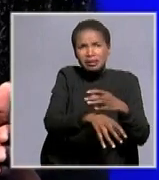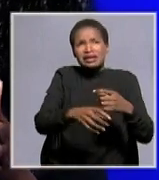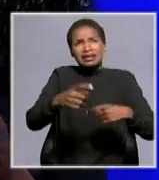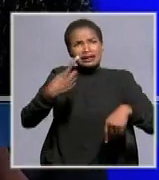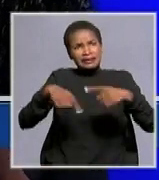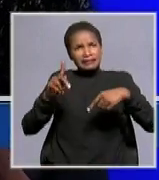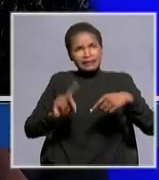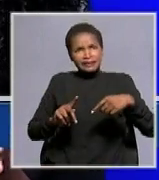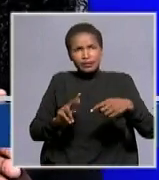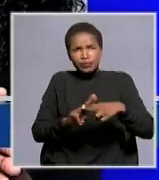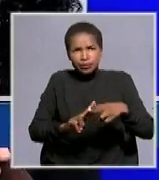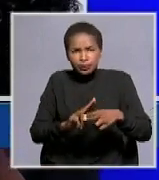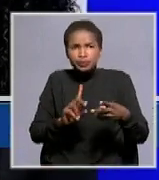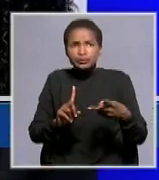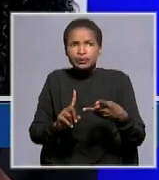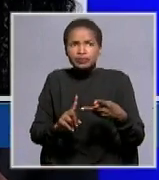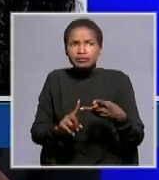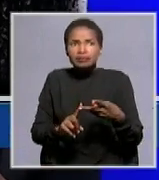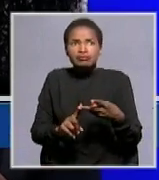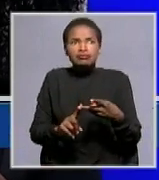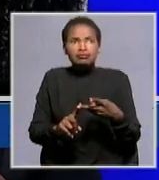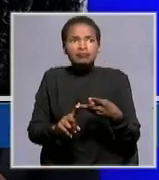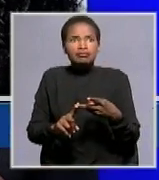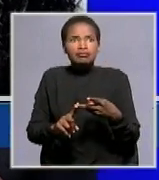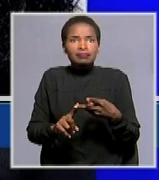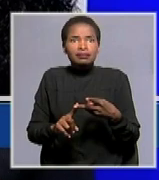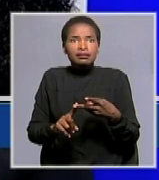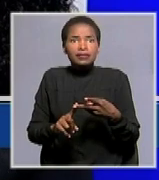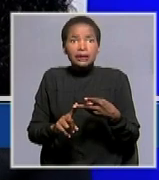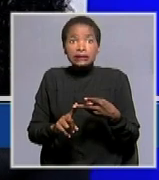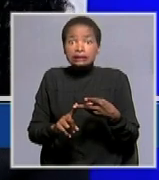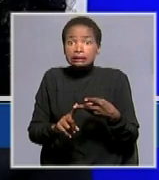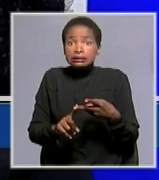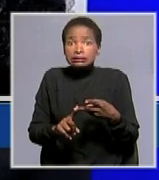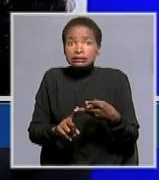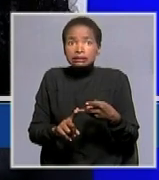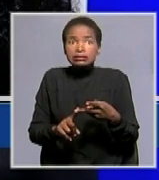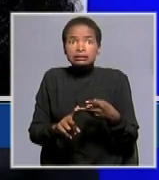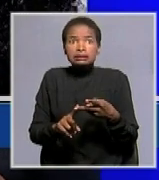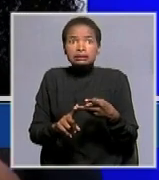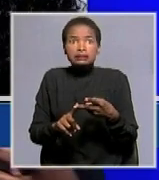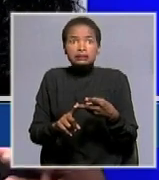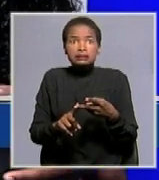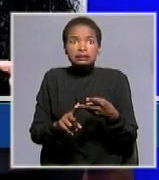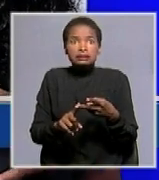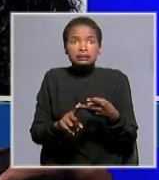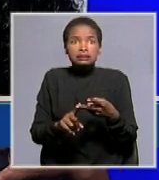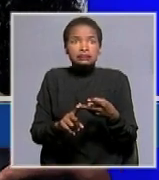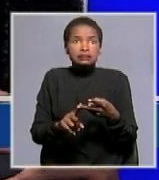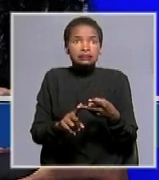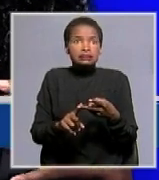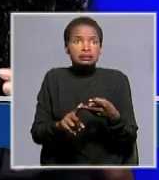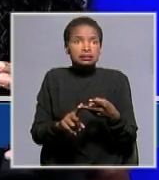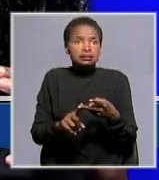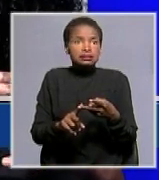reusing and disposing we have to manage